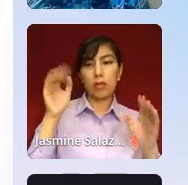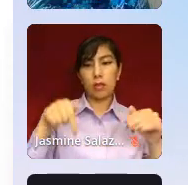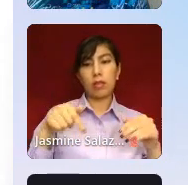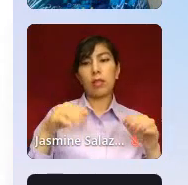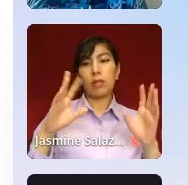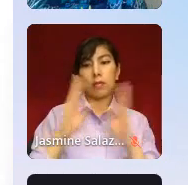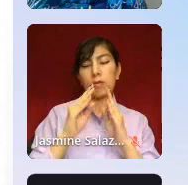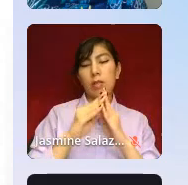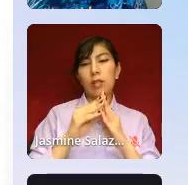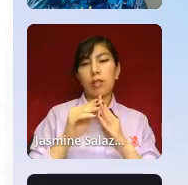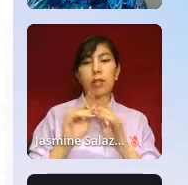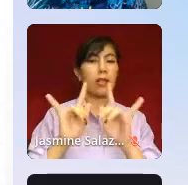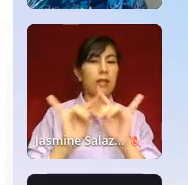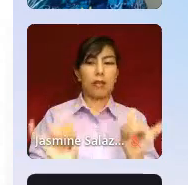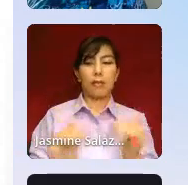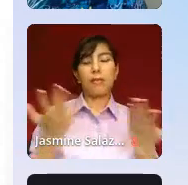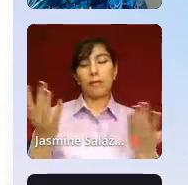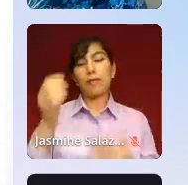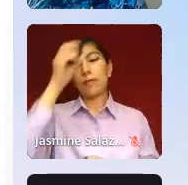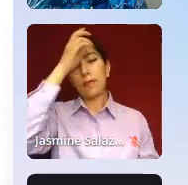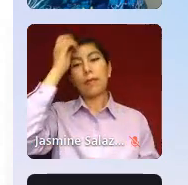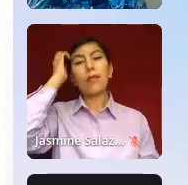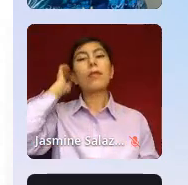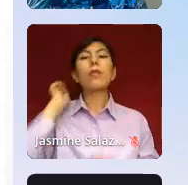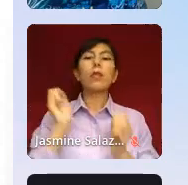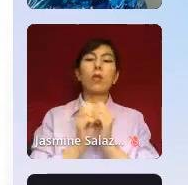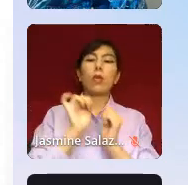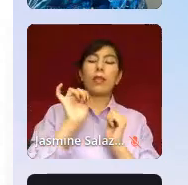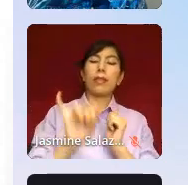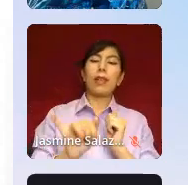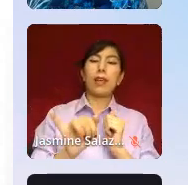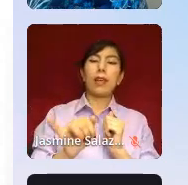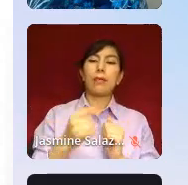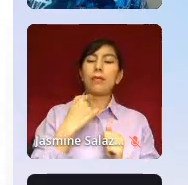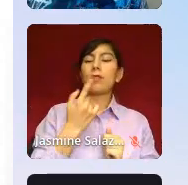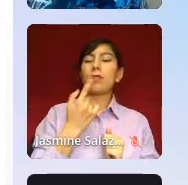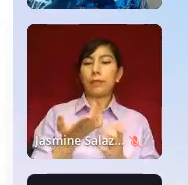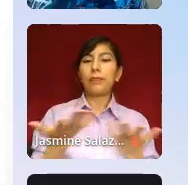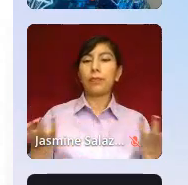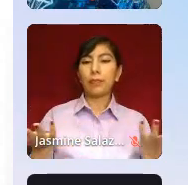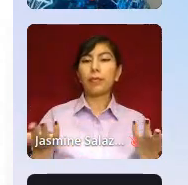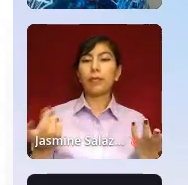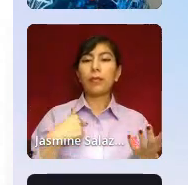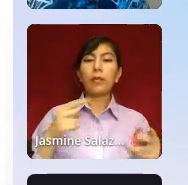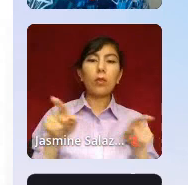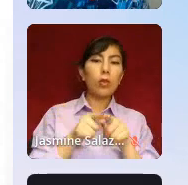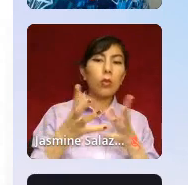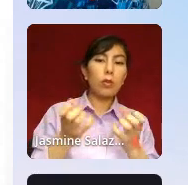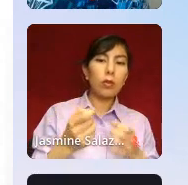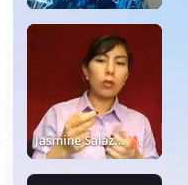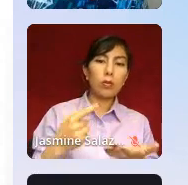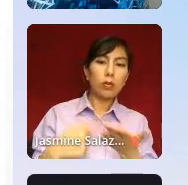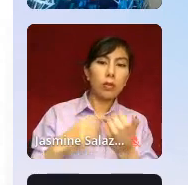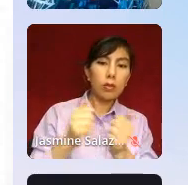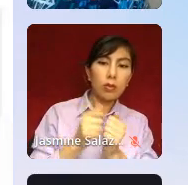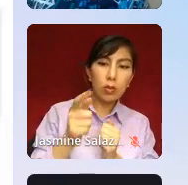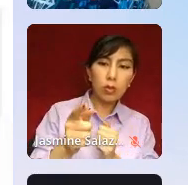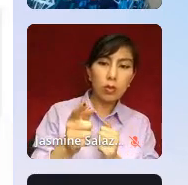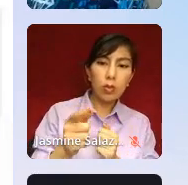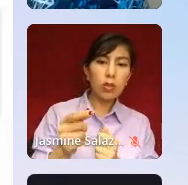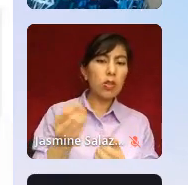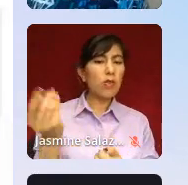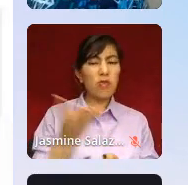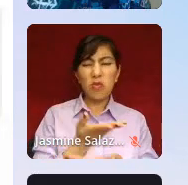All right. So with that being said, I want to also talk to you all about a couple of